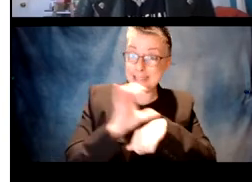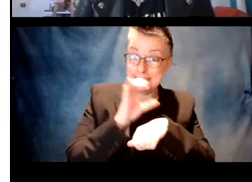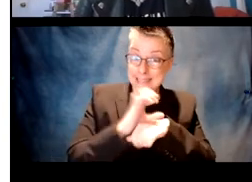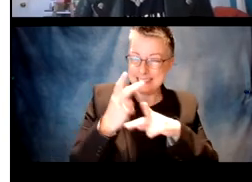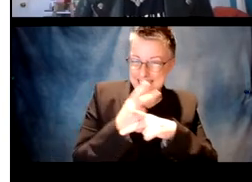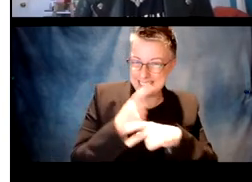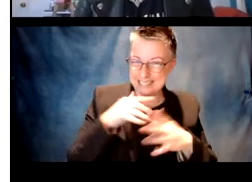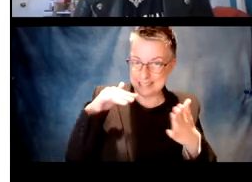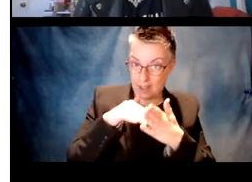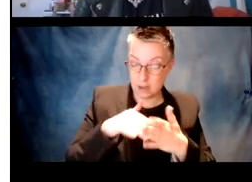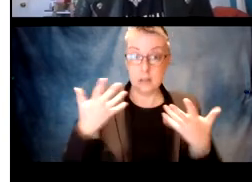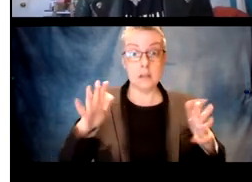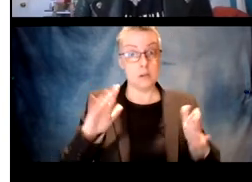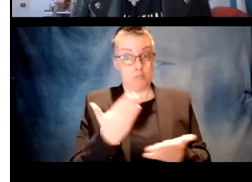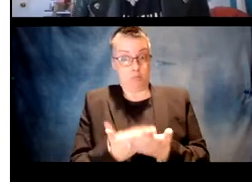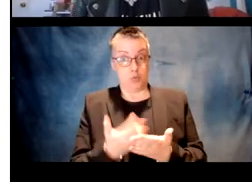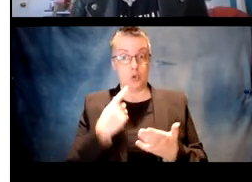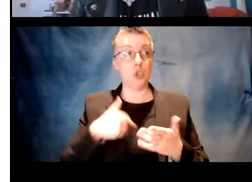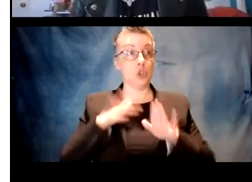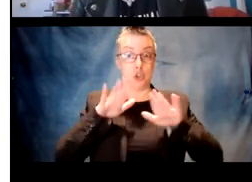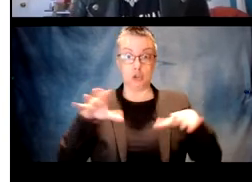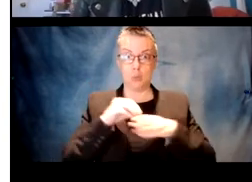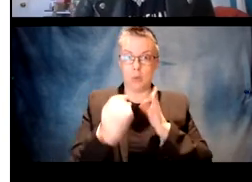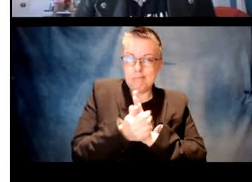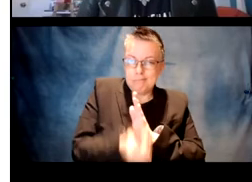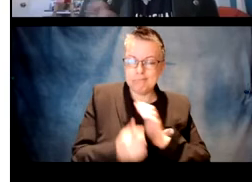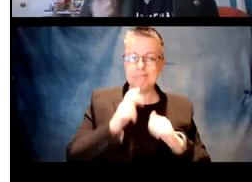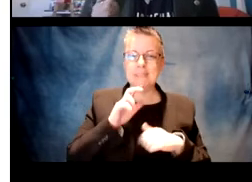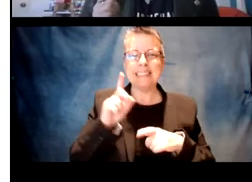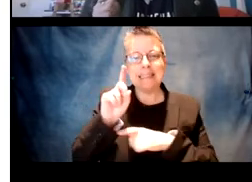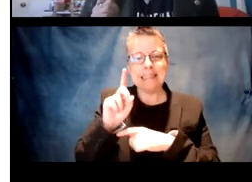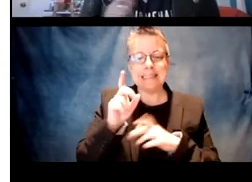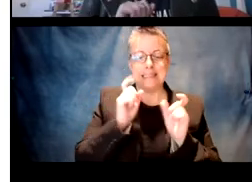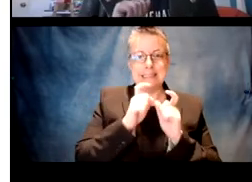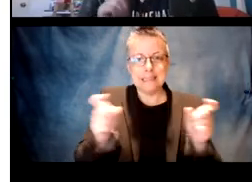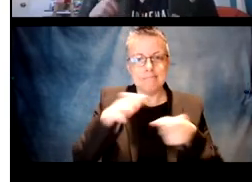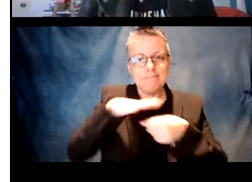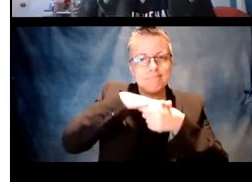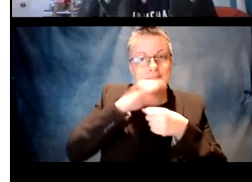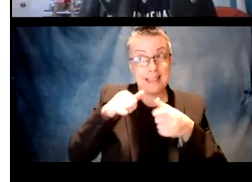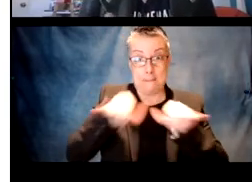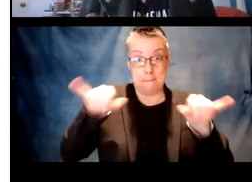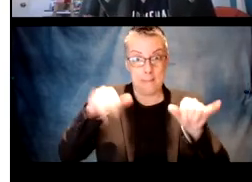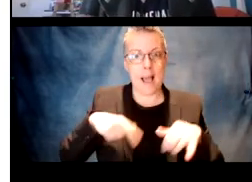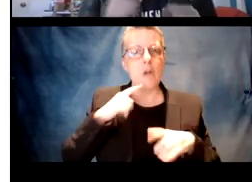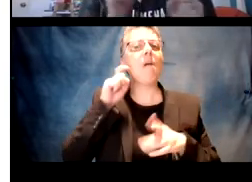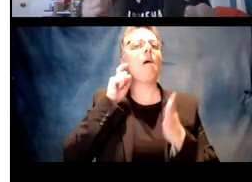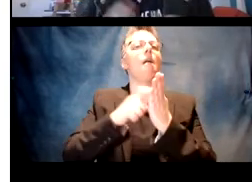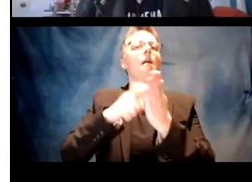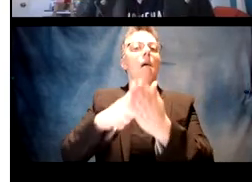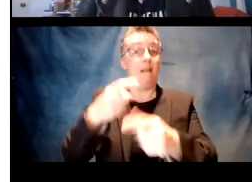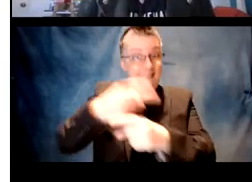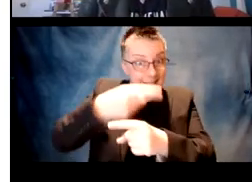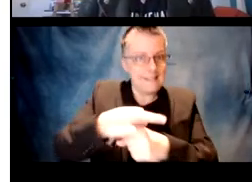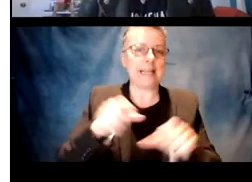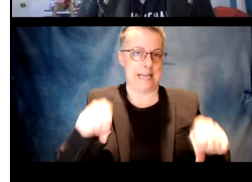also know from computational studies that successful categorization just based on distributional co occurrence